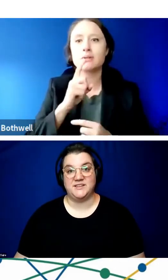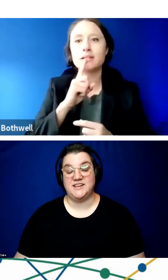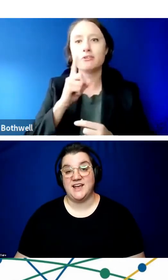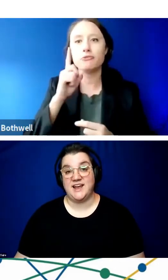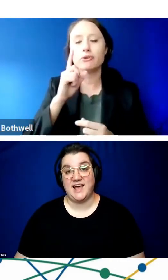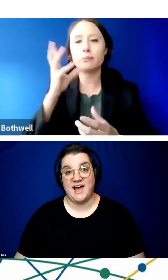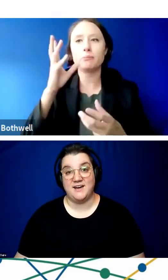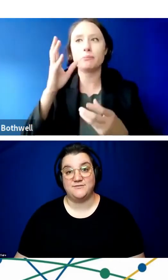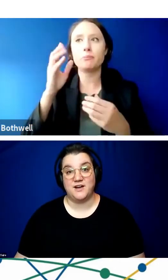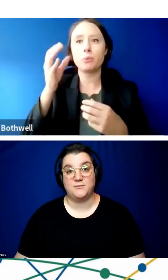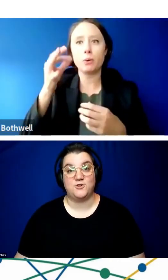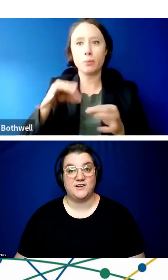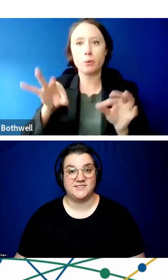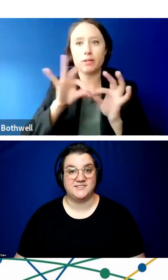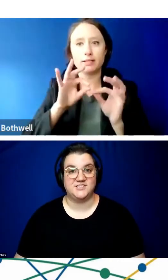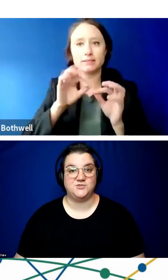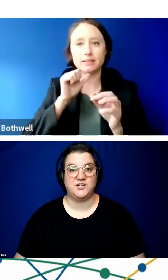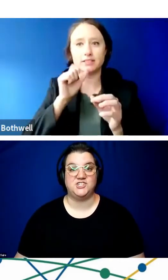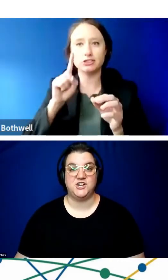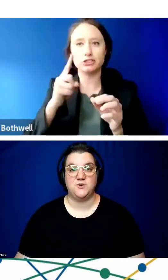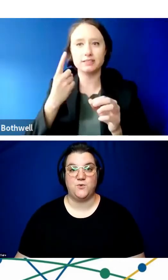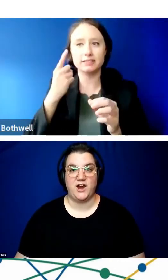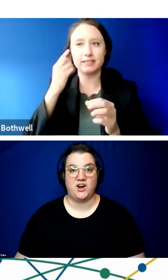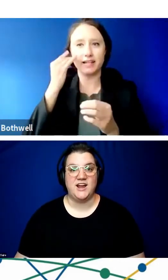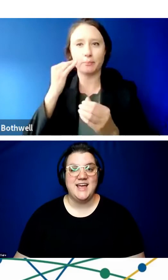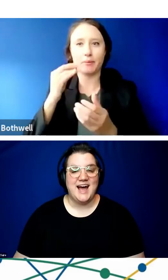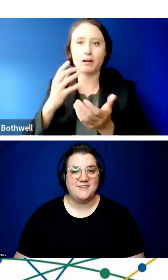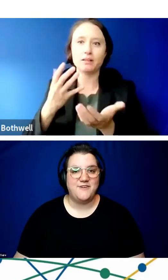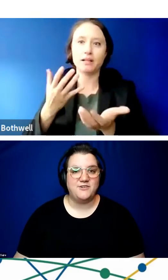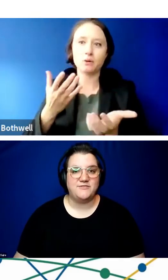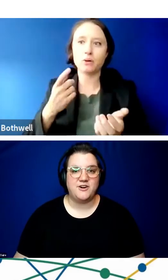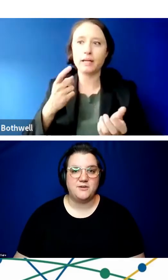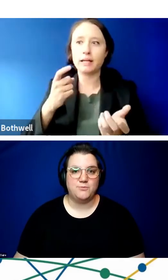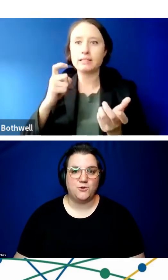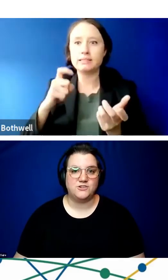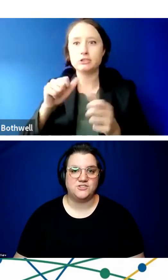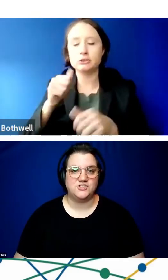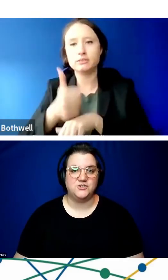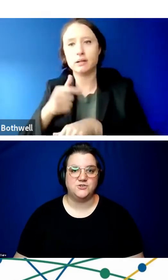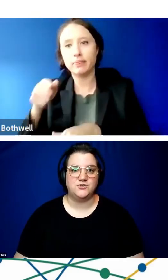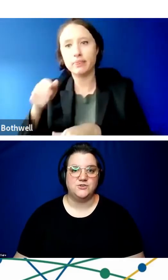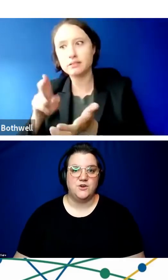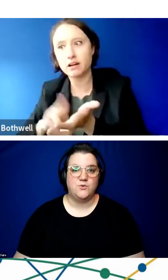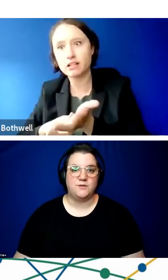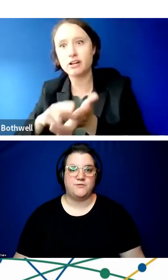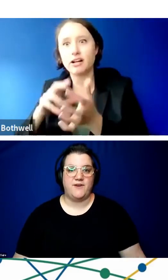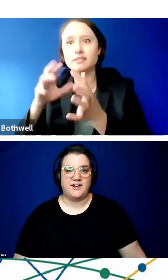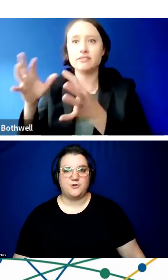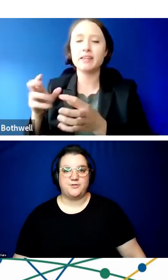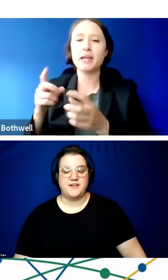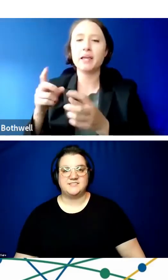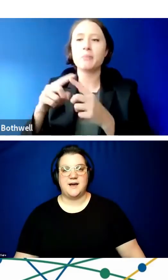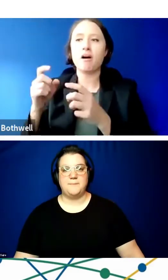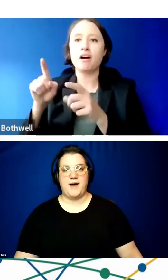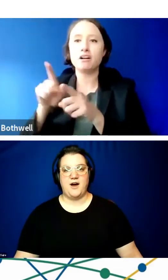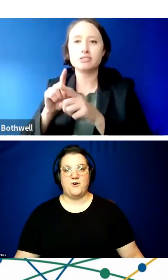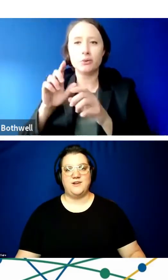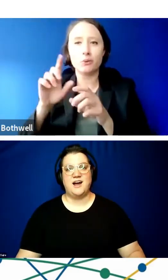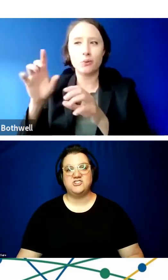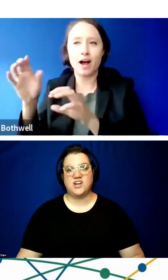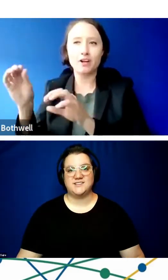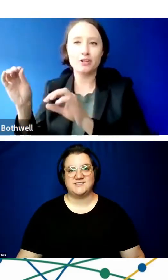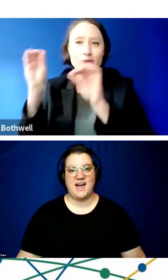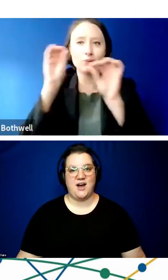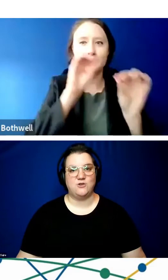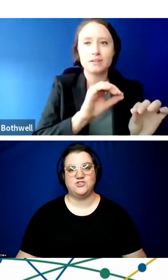with a disability and I have come across that situation where I found it very important to when a provider thinks about